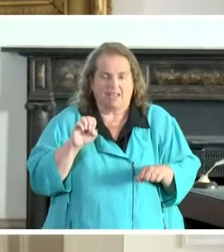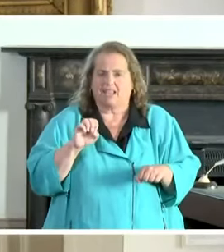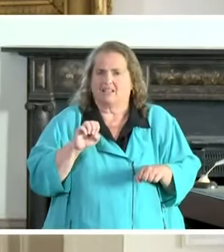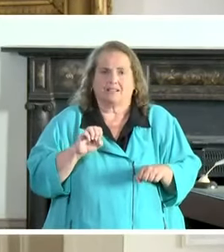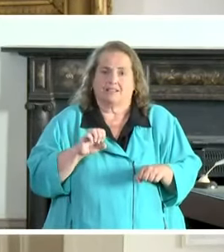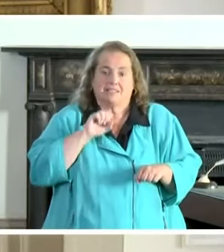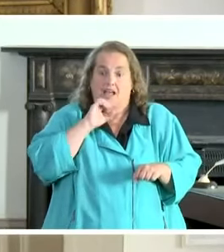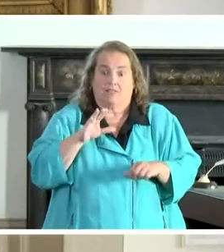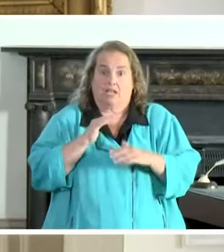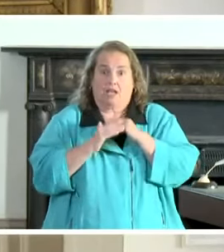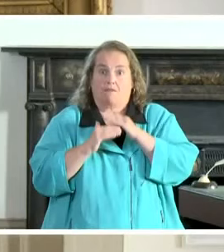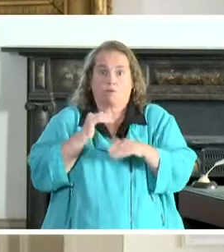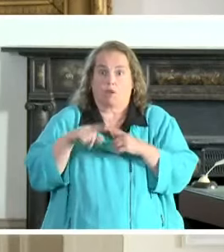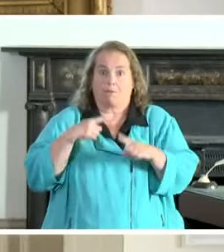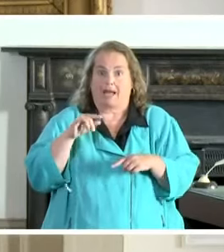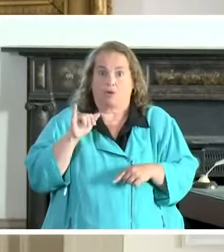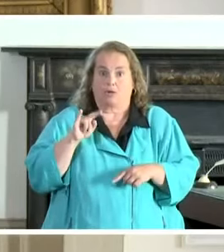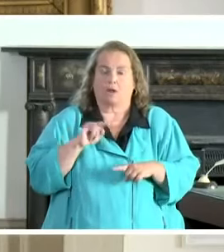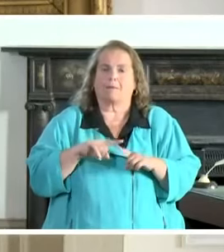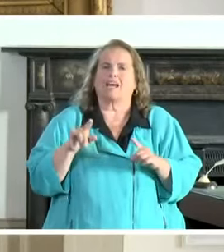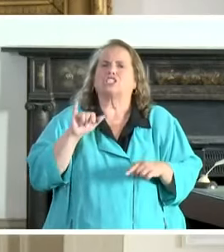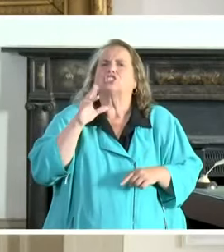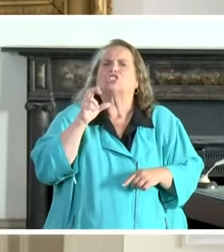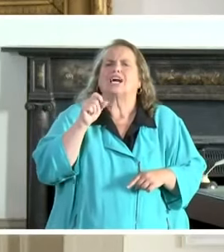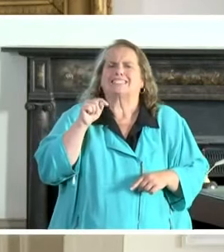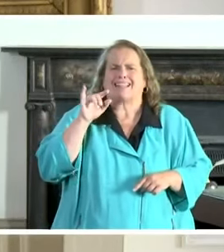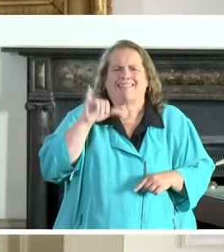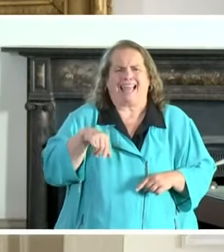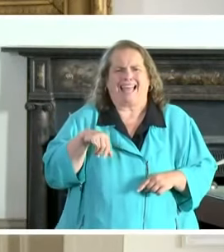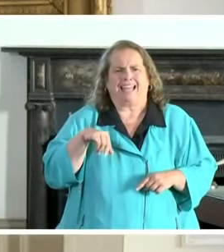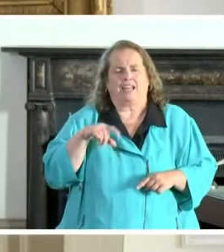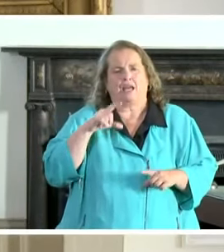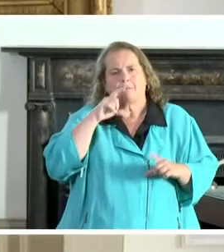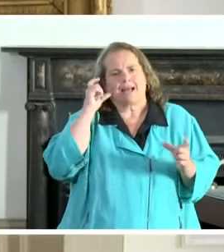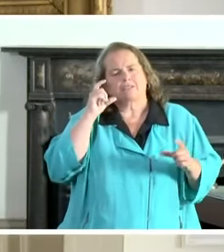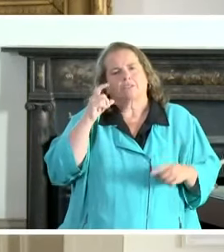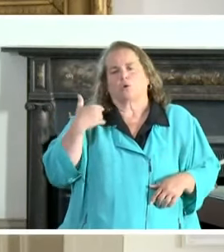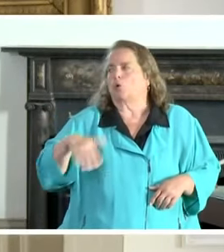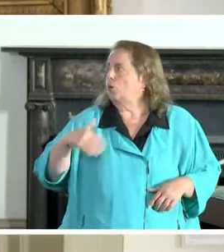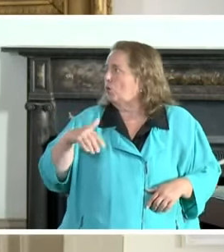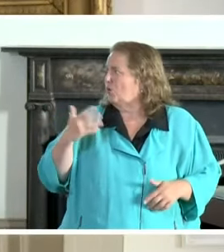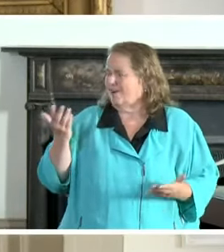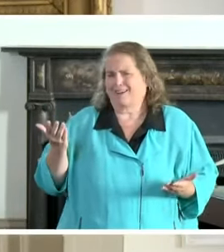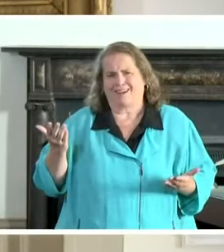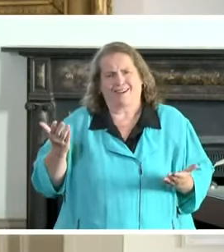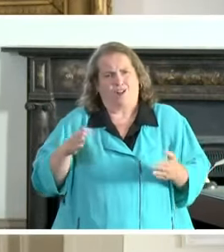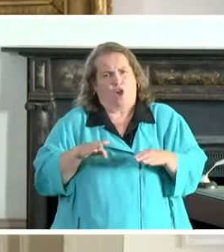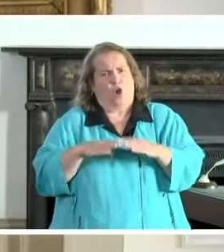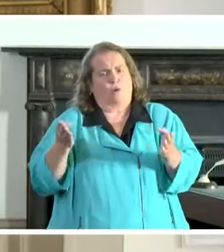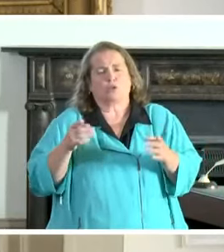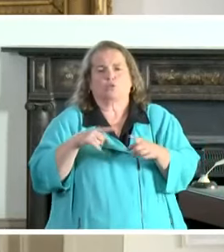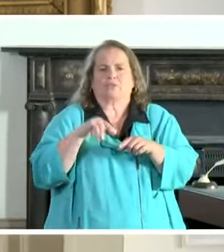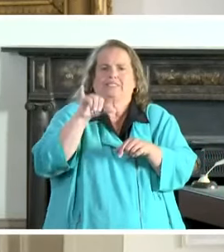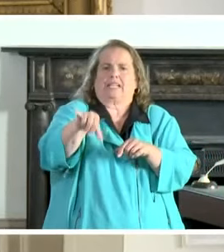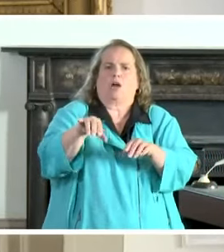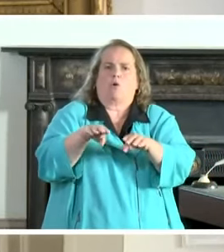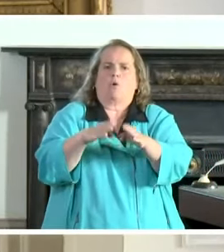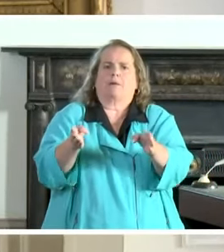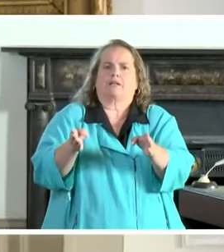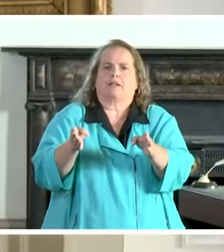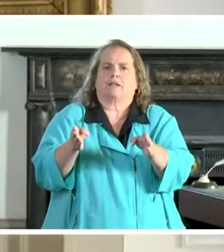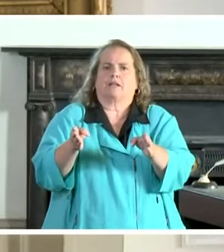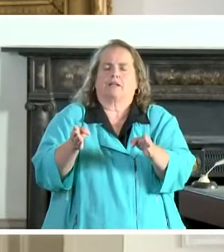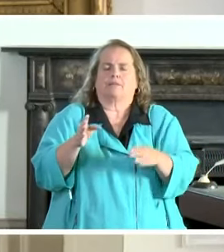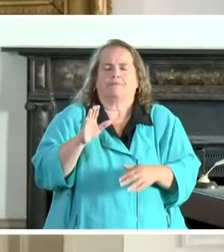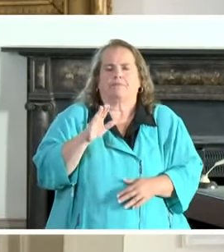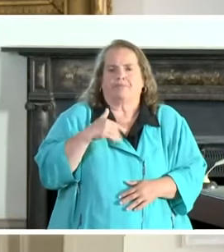comfortable about it. But just this can go so far, not just to opening, but to staying open. And